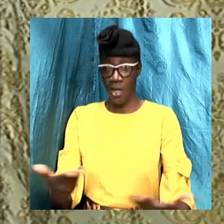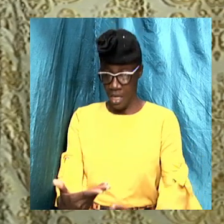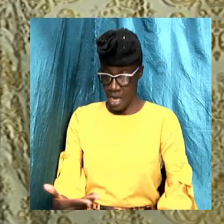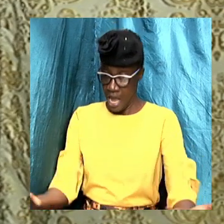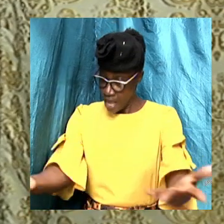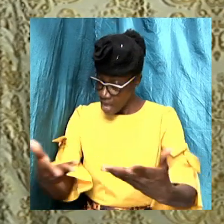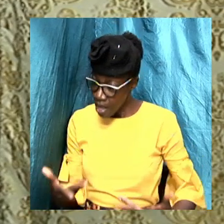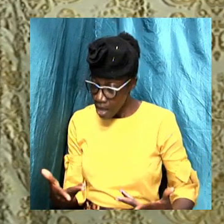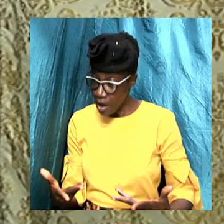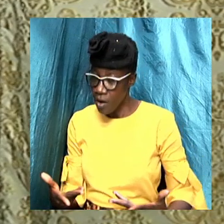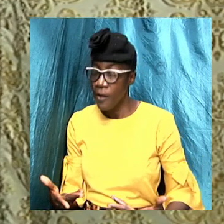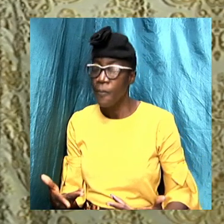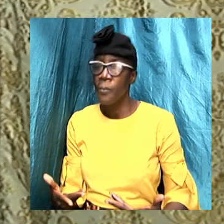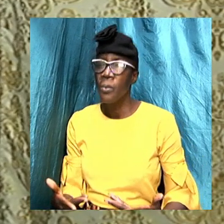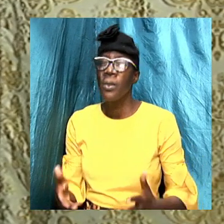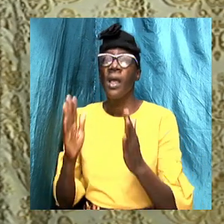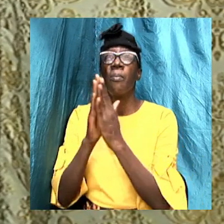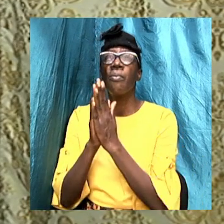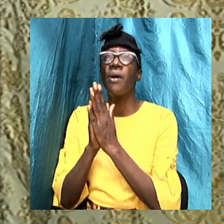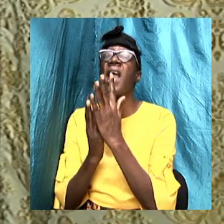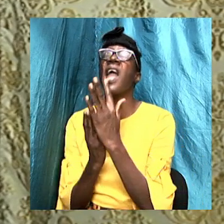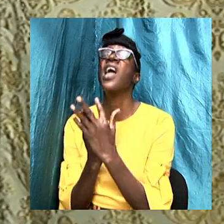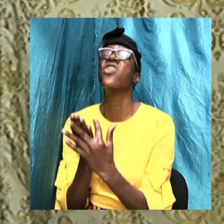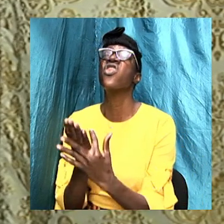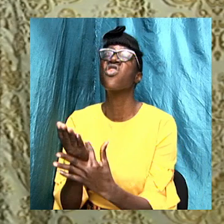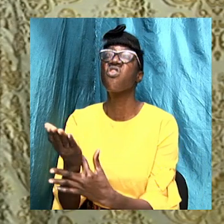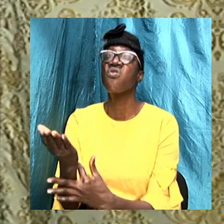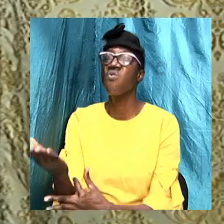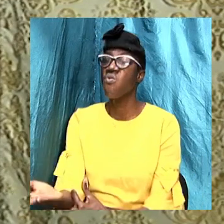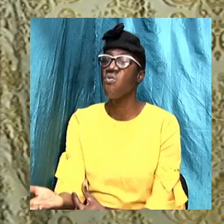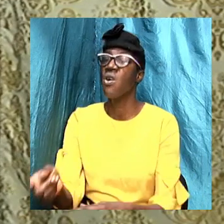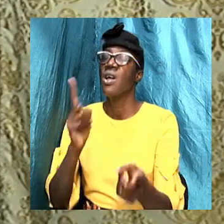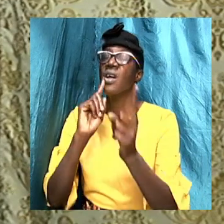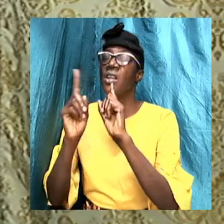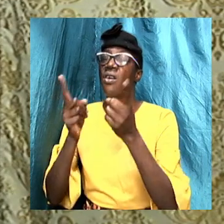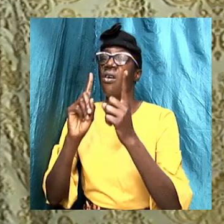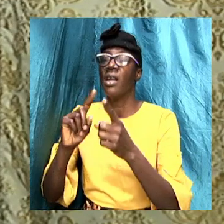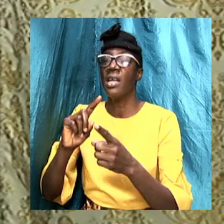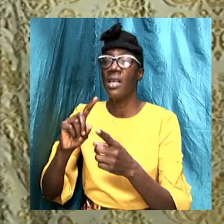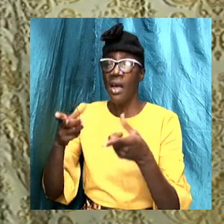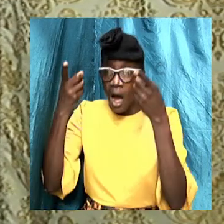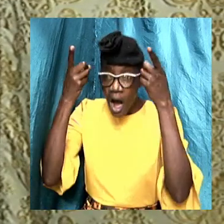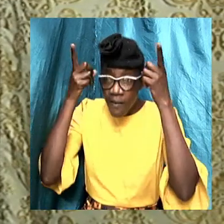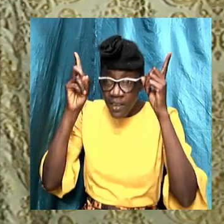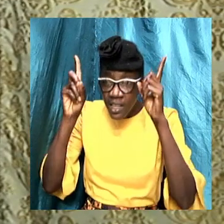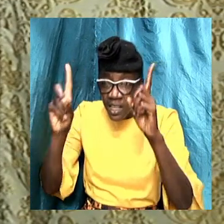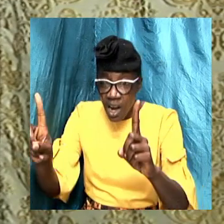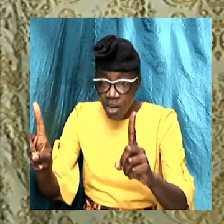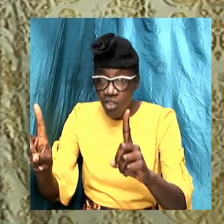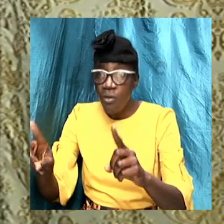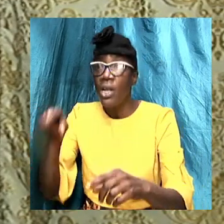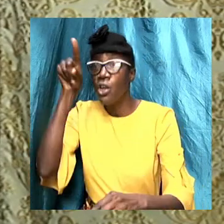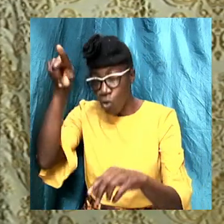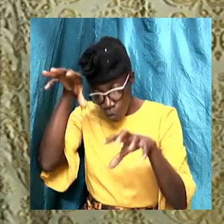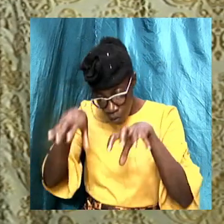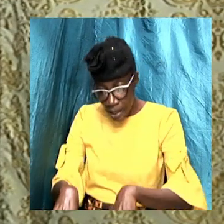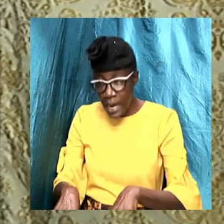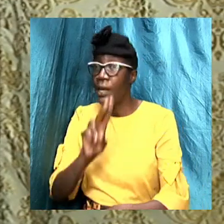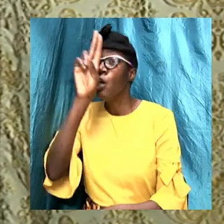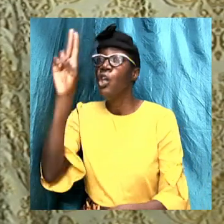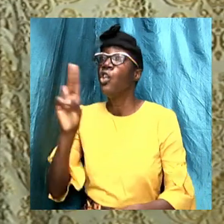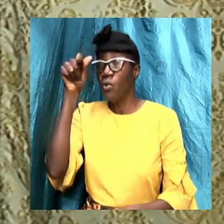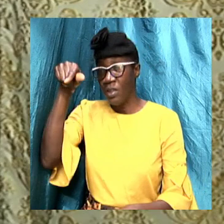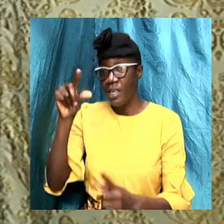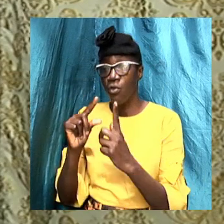fold. And we pray, God, that through the talking of doctrine, God, that you can use this